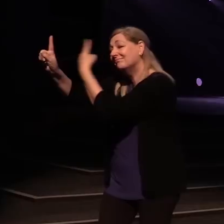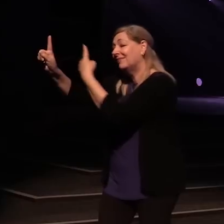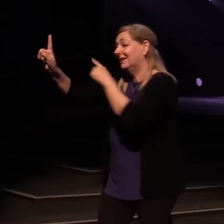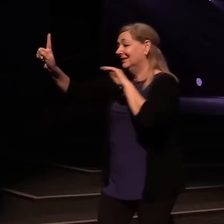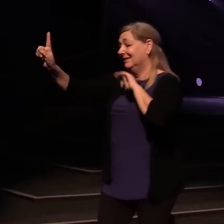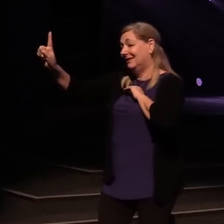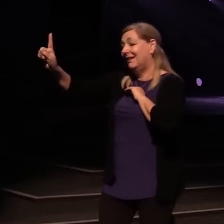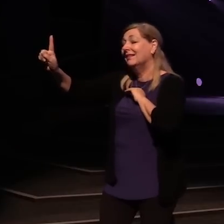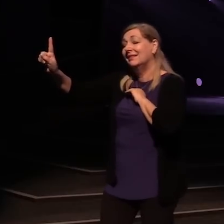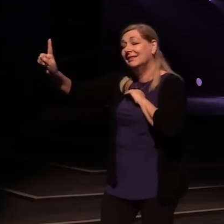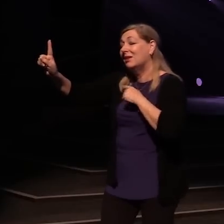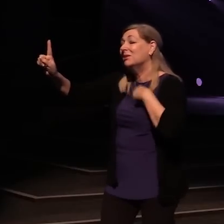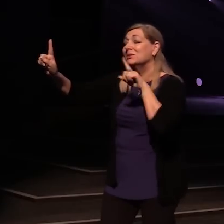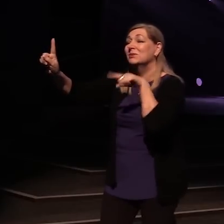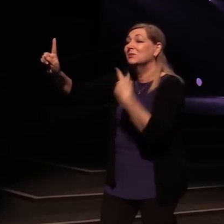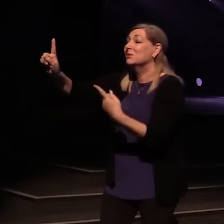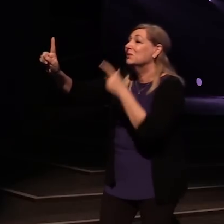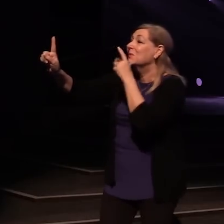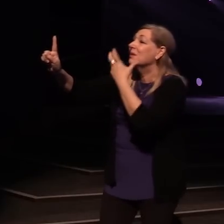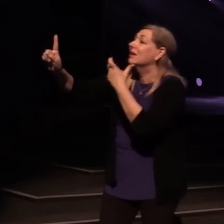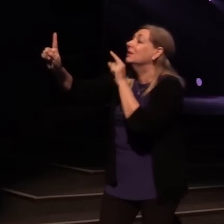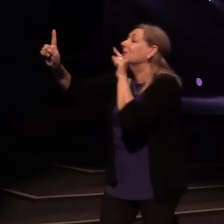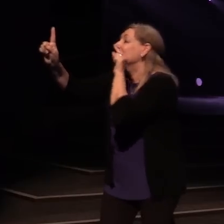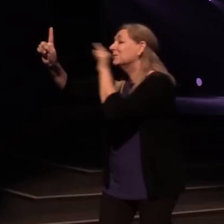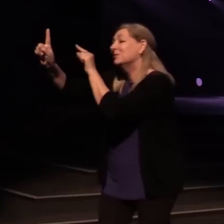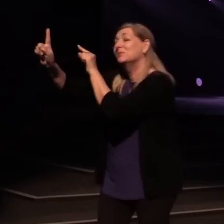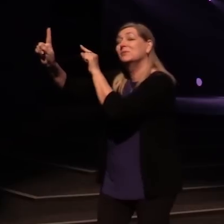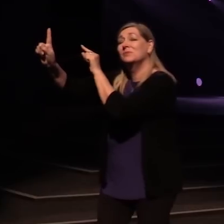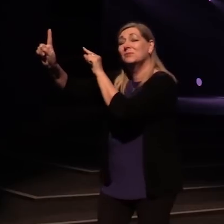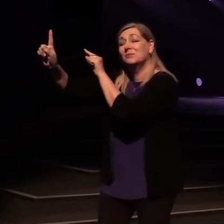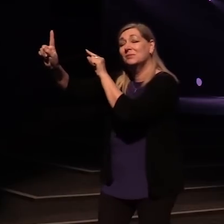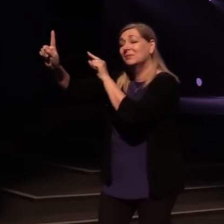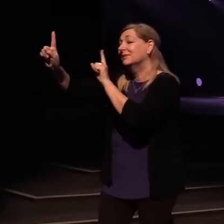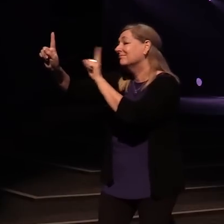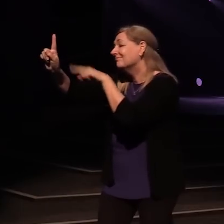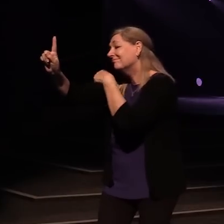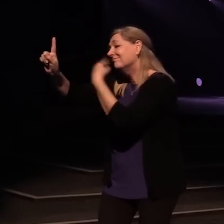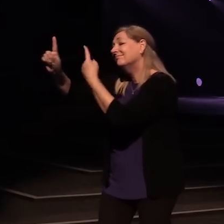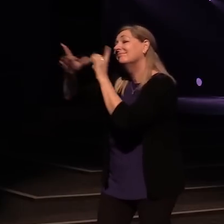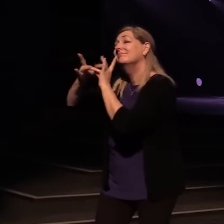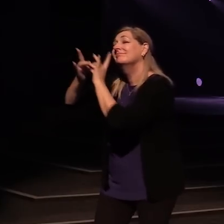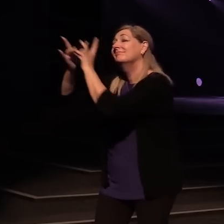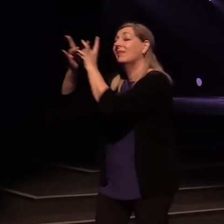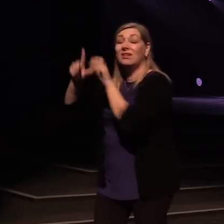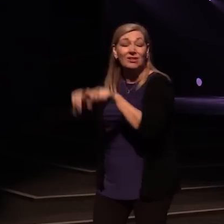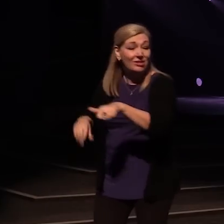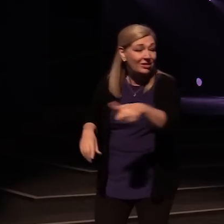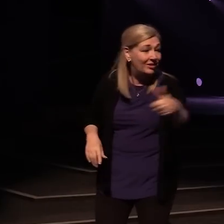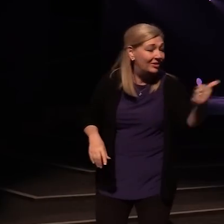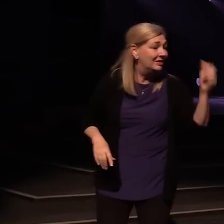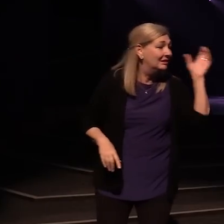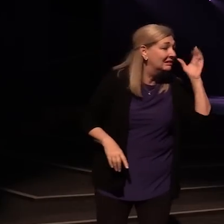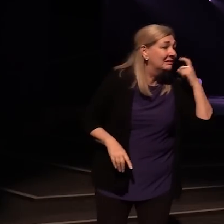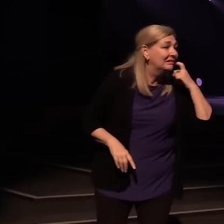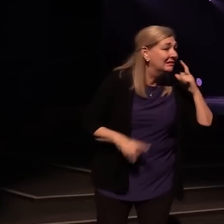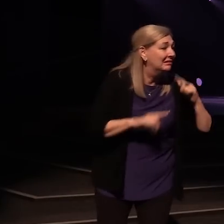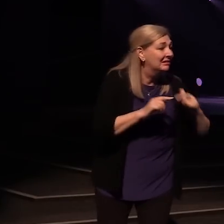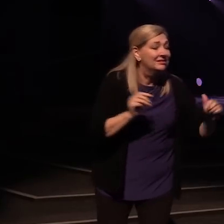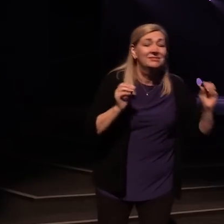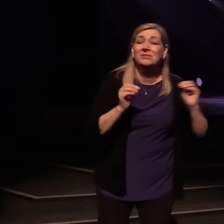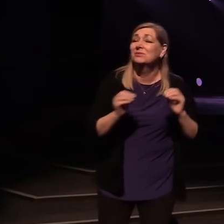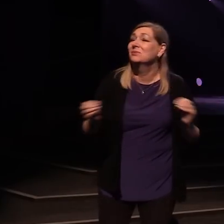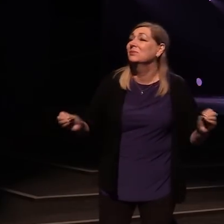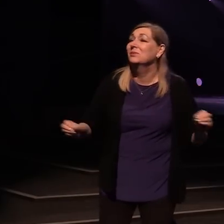I just want You and nothing else, Jesus,